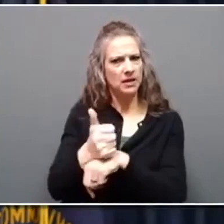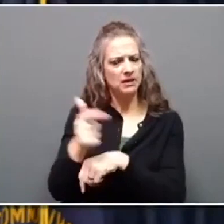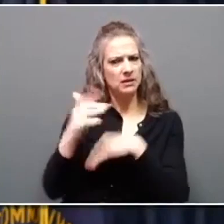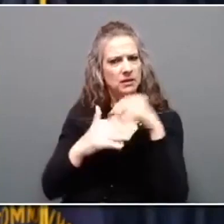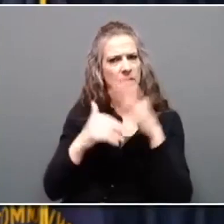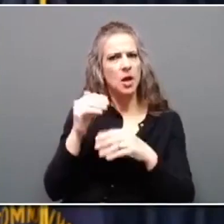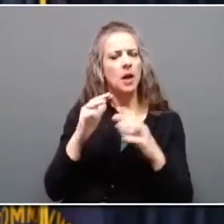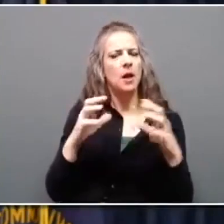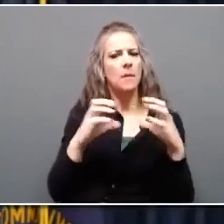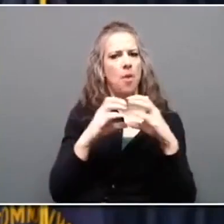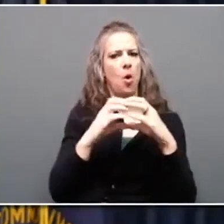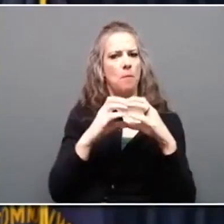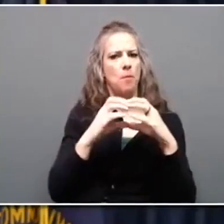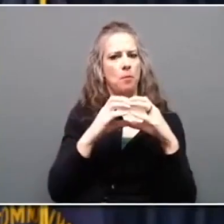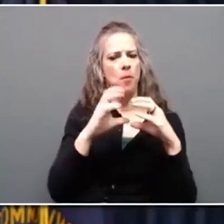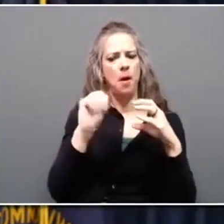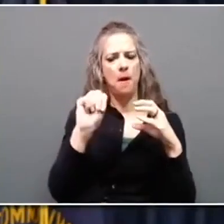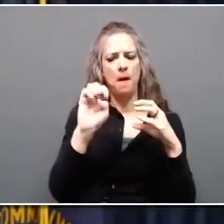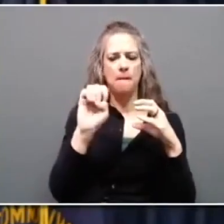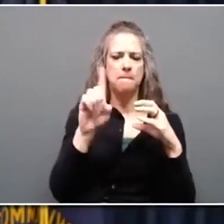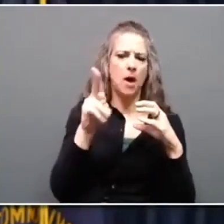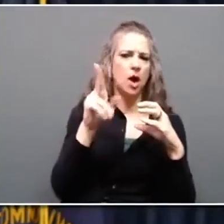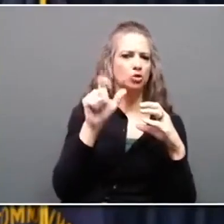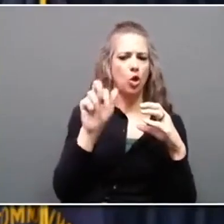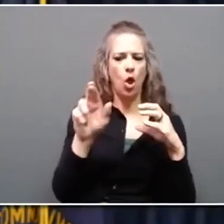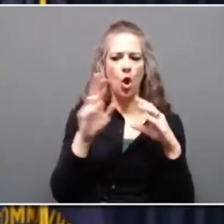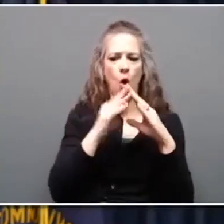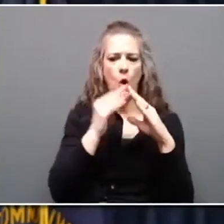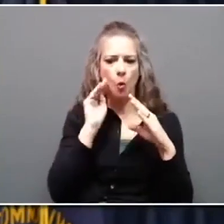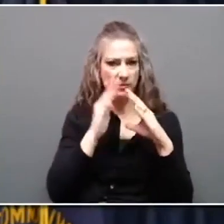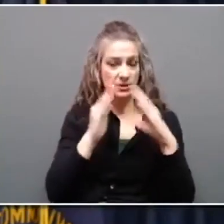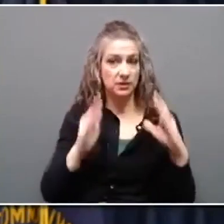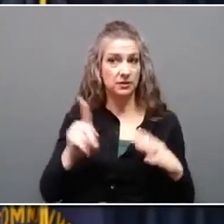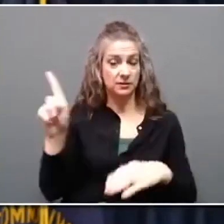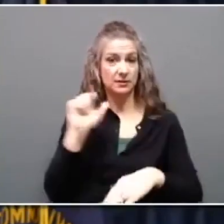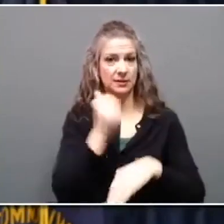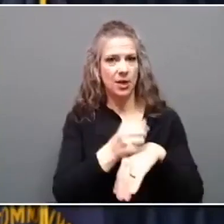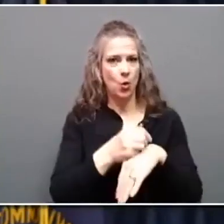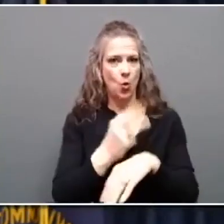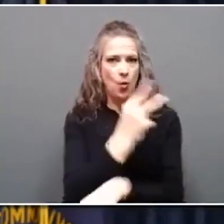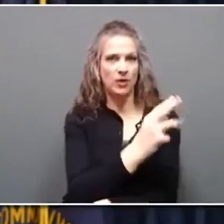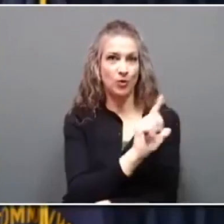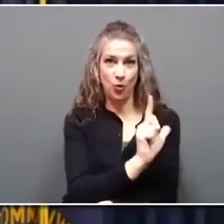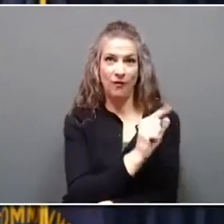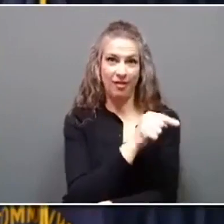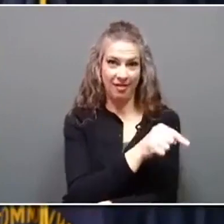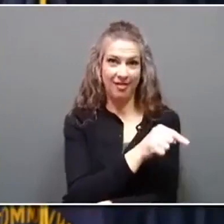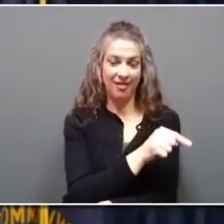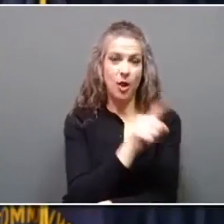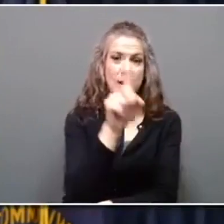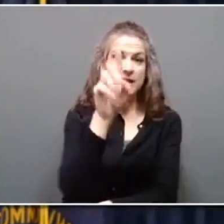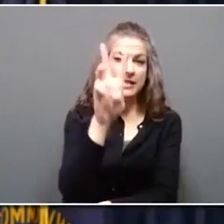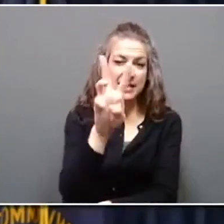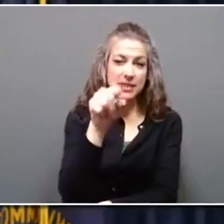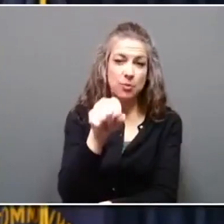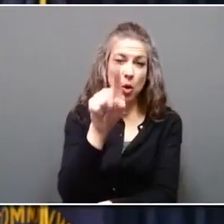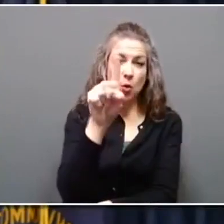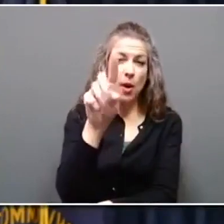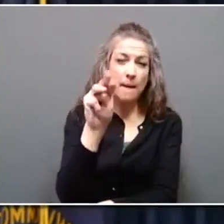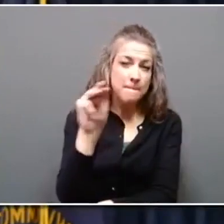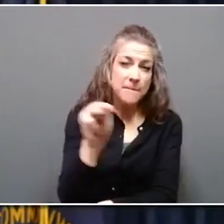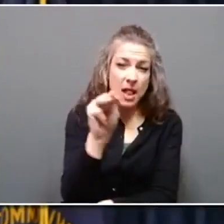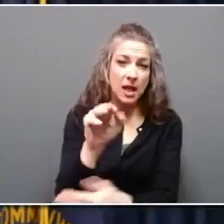units. They're locating their very first U.S. facility in West Louisville. This is a $6.1 million investment that's going to create